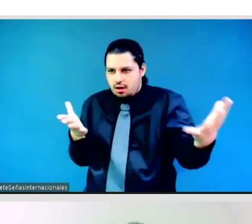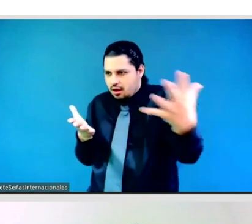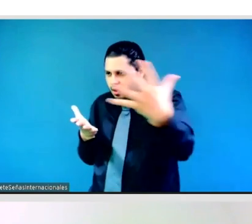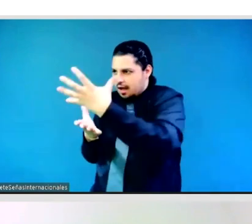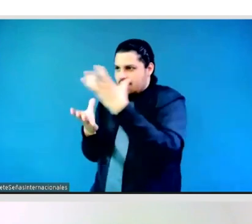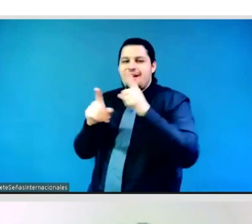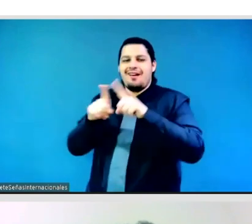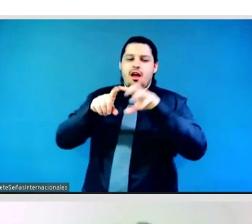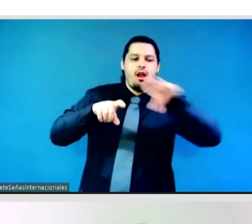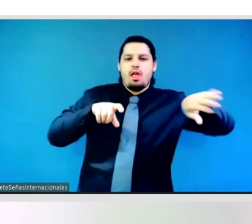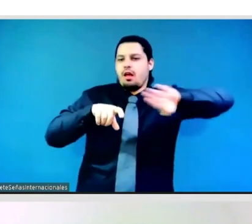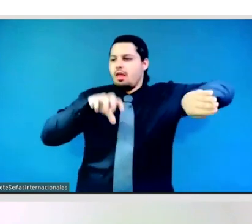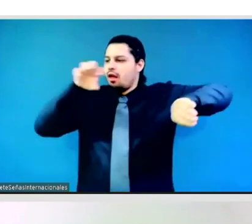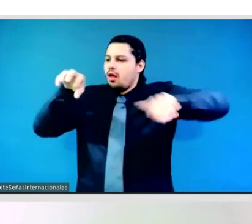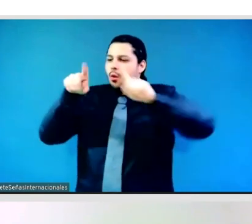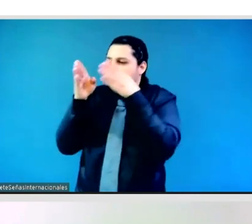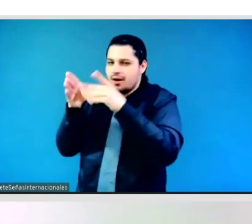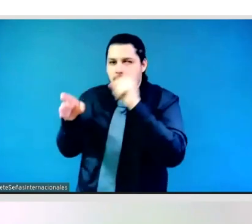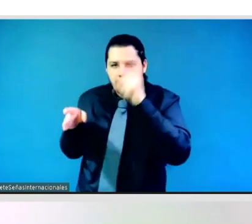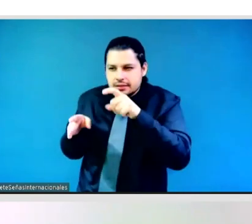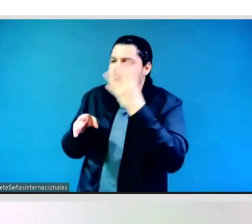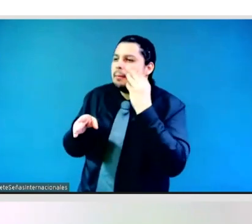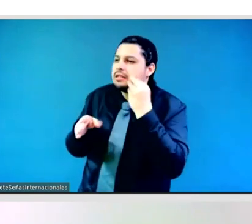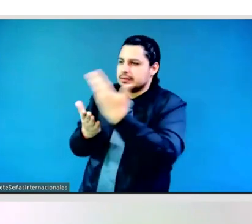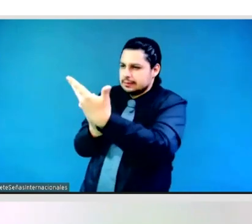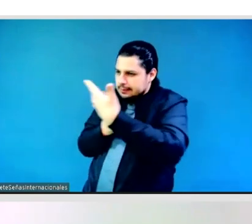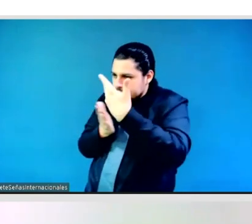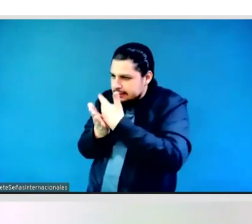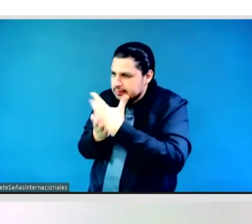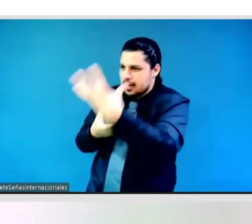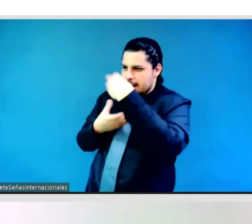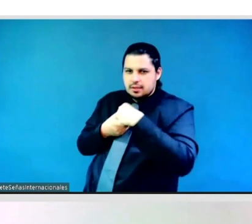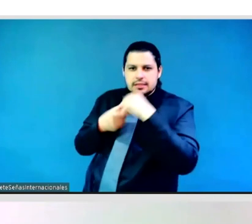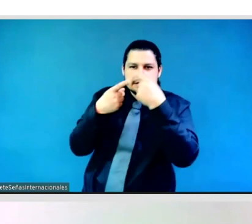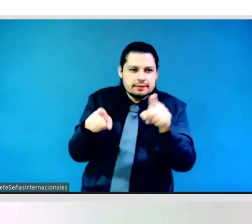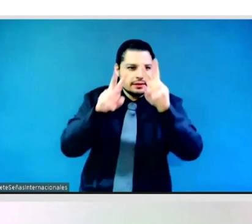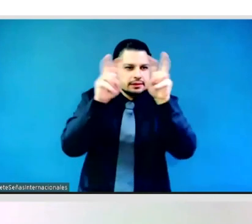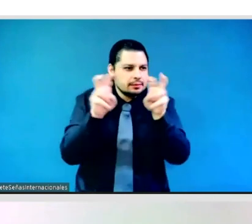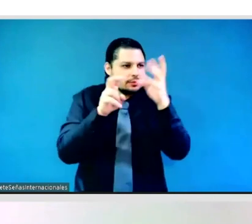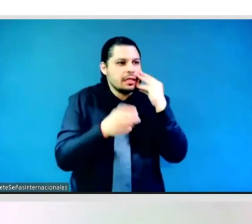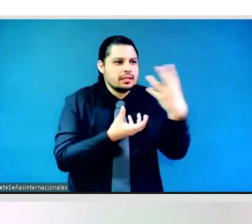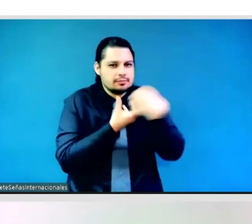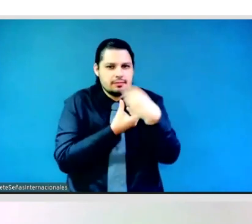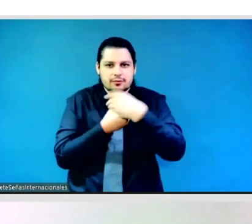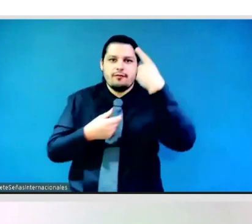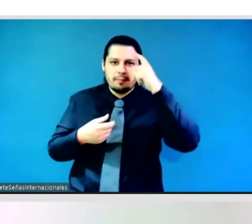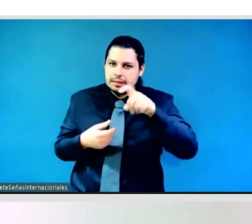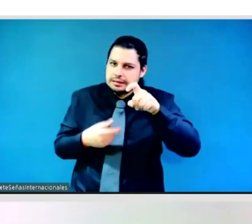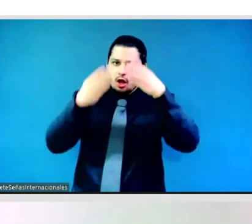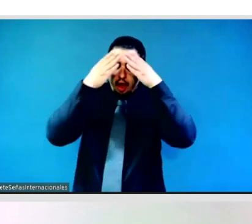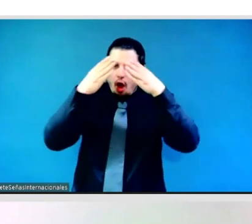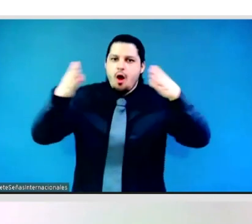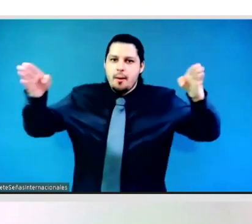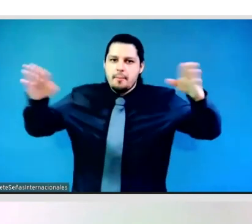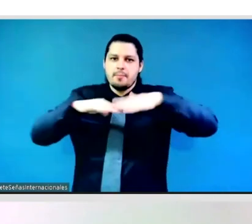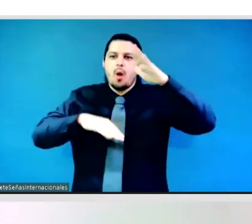and organizations, movements, and leaders, which will bring about encouragement and support of intersectional and multi-generational